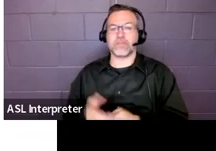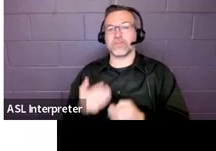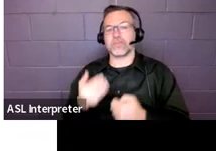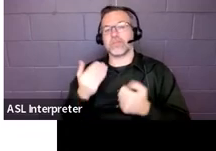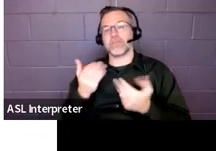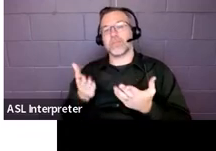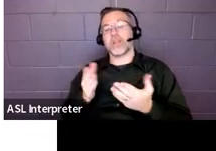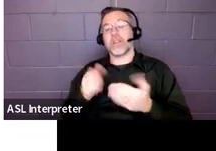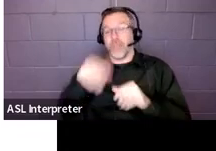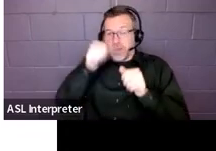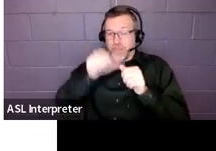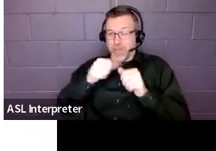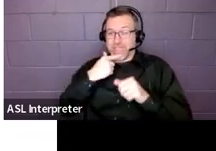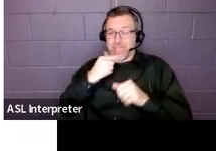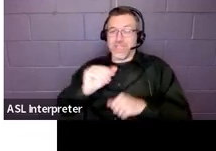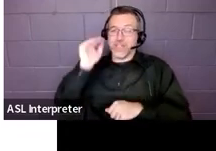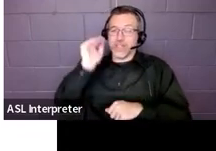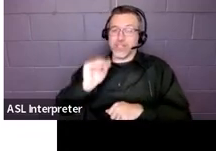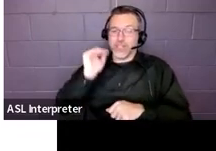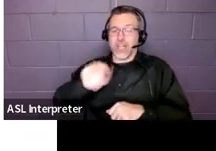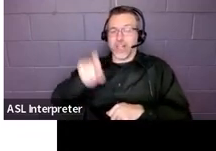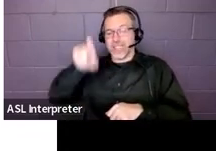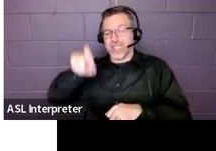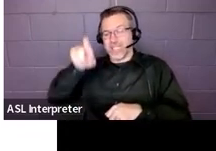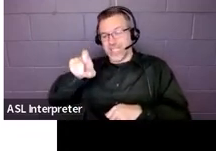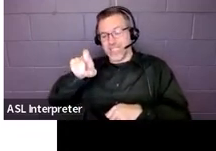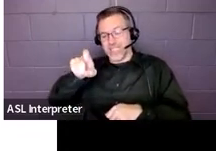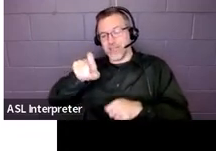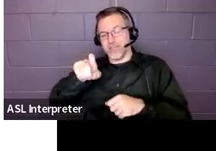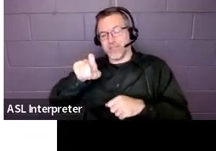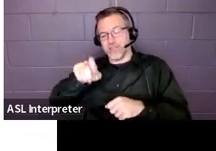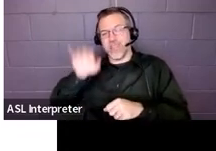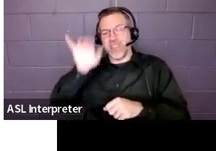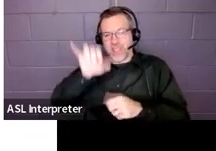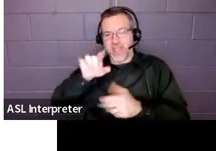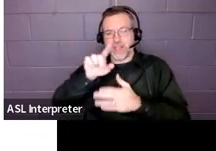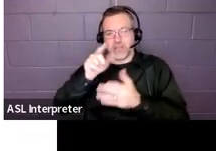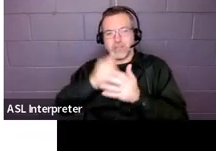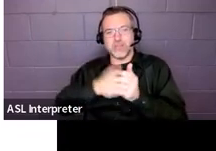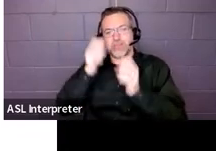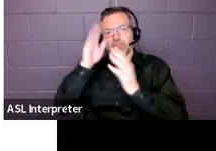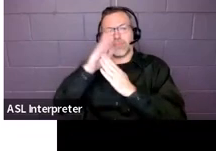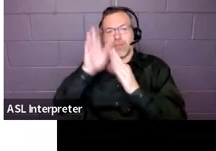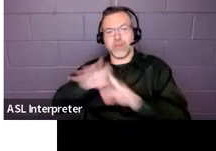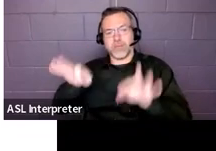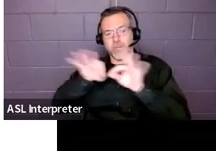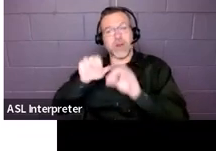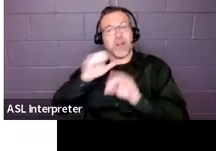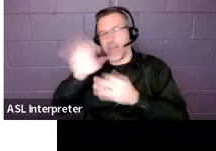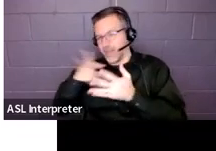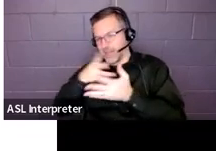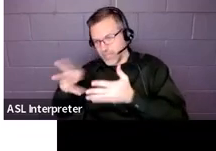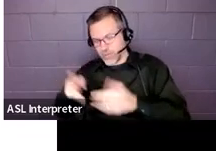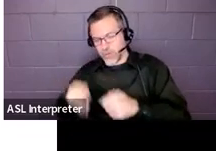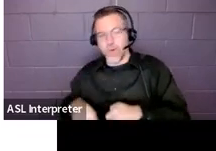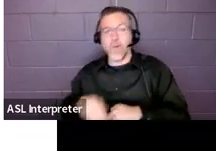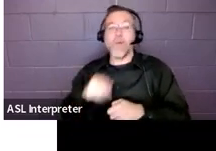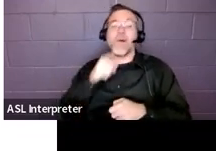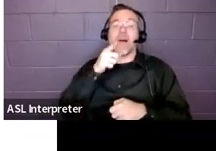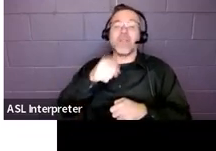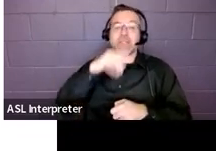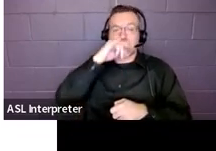needs drive the services, not the schooler program schedule. This was a kid who has some executive functioning issues,